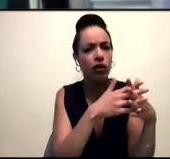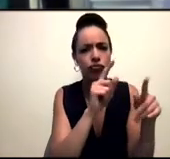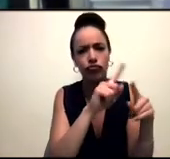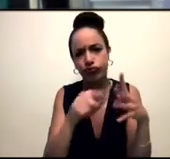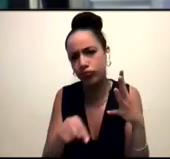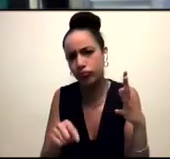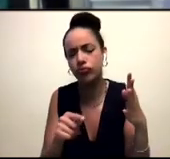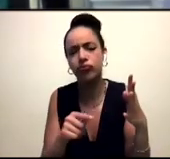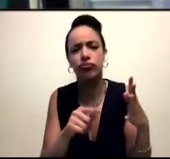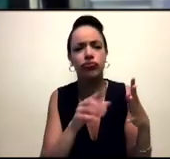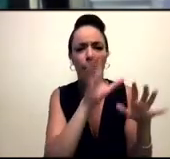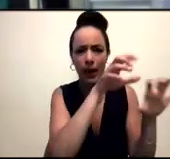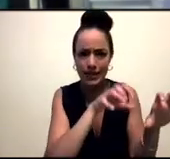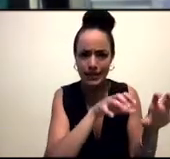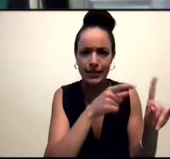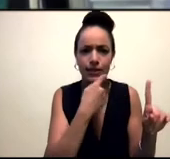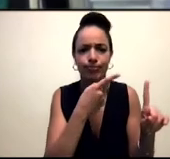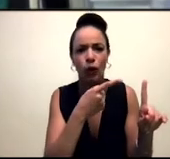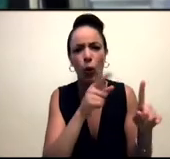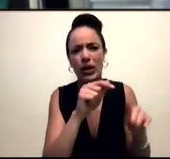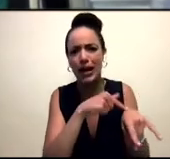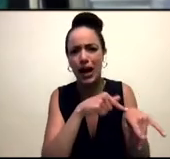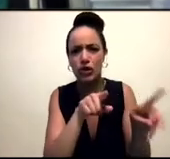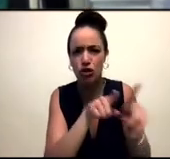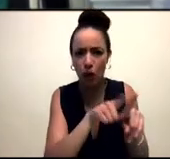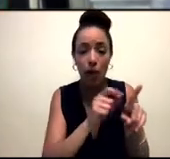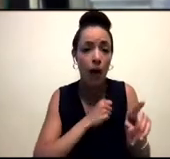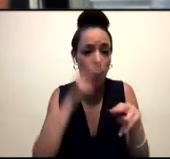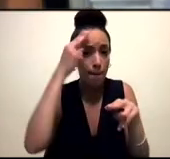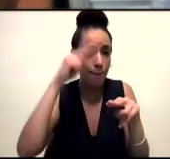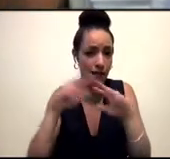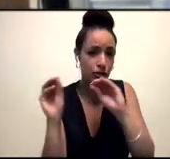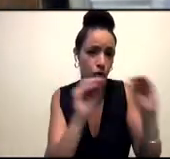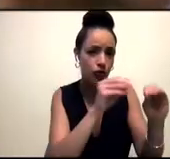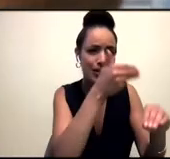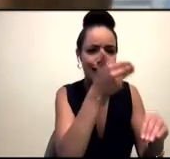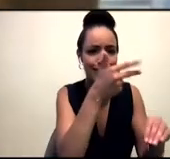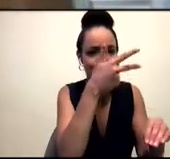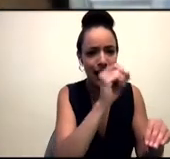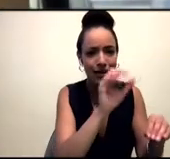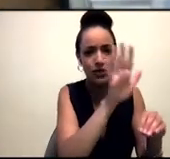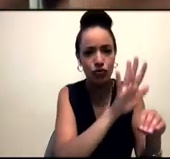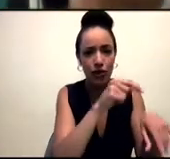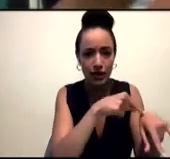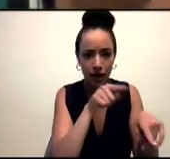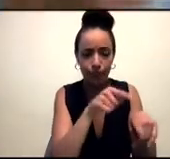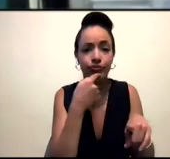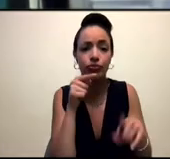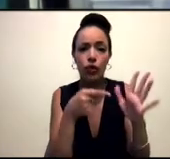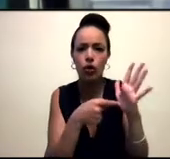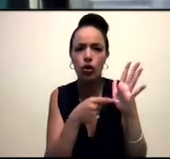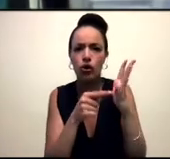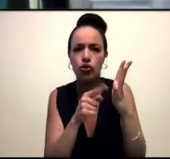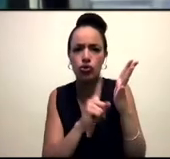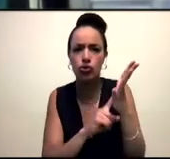but my parents, I think, came in the 80s, right? And, but like, for example, the Tulsa massacre is